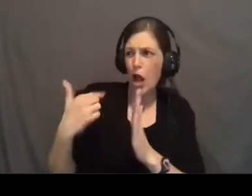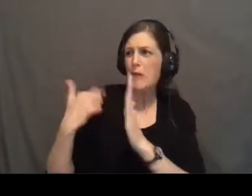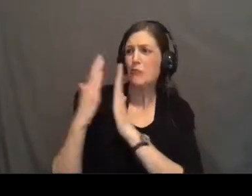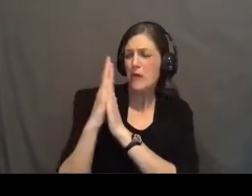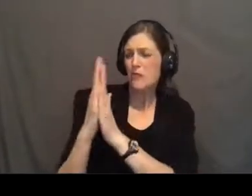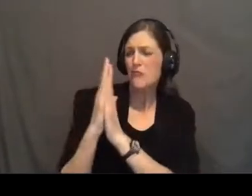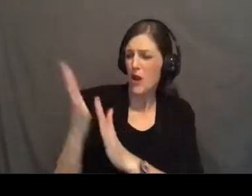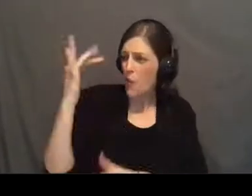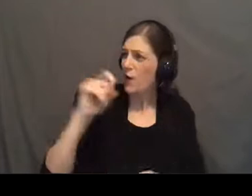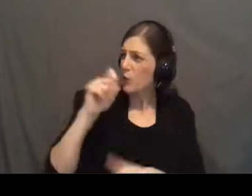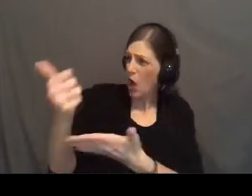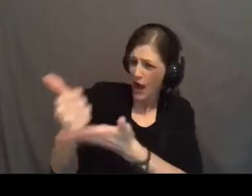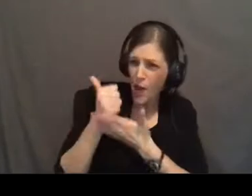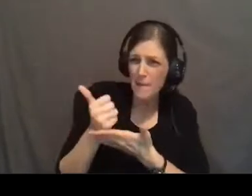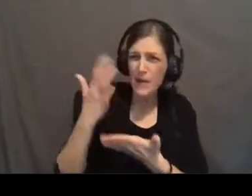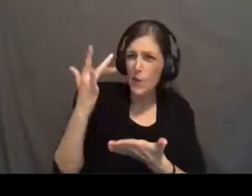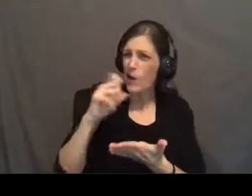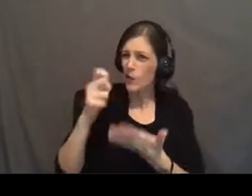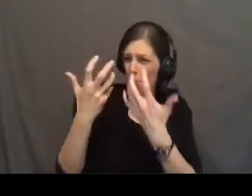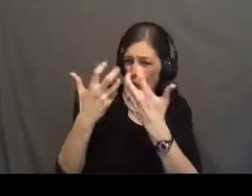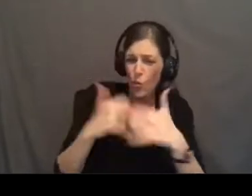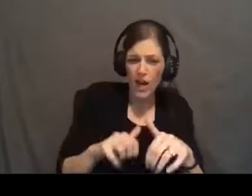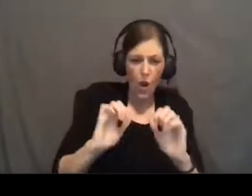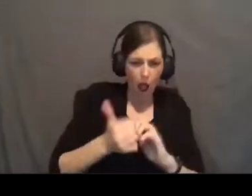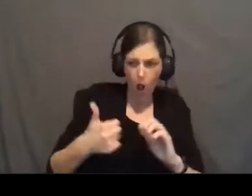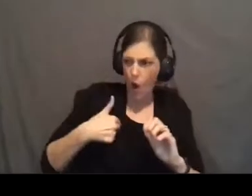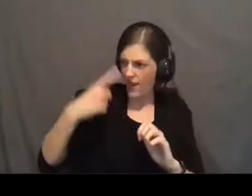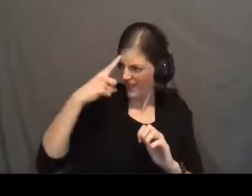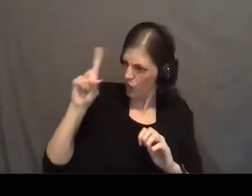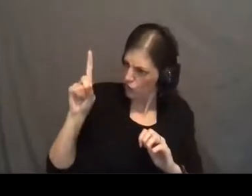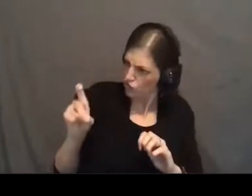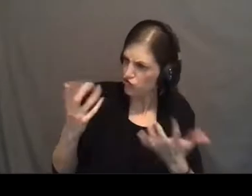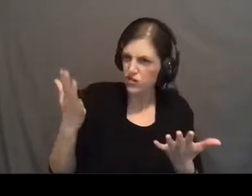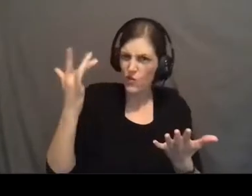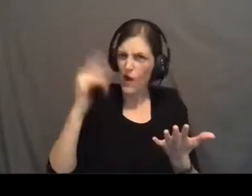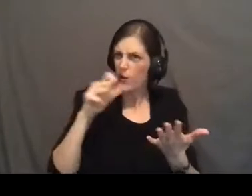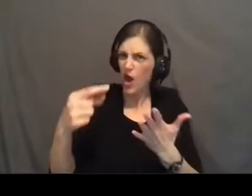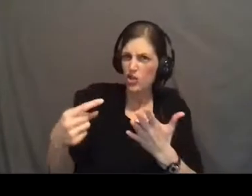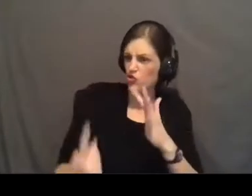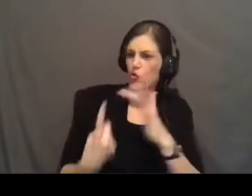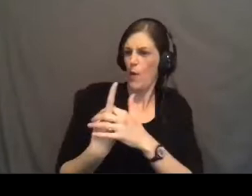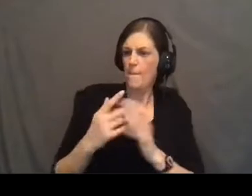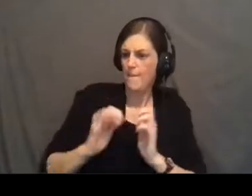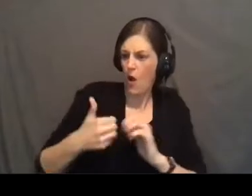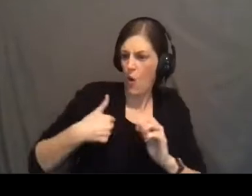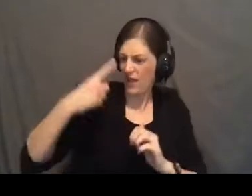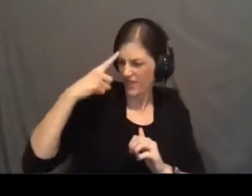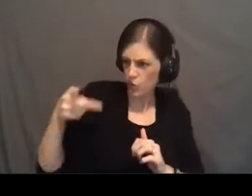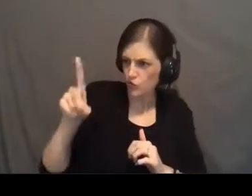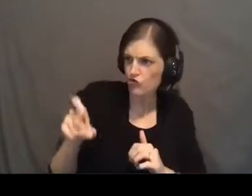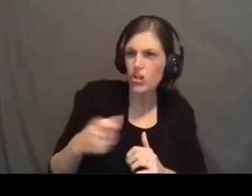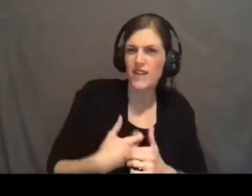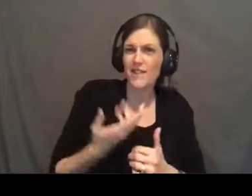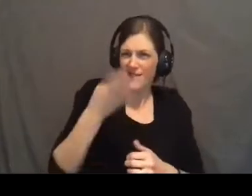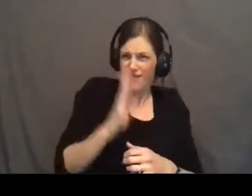aren't you intervening? Why aren't you working things out the way I think you should work things out? Why aren't you showing up the way I think you should show up? God,